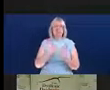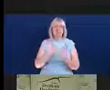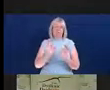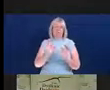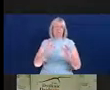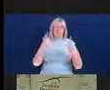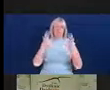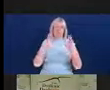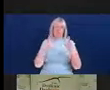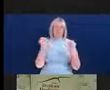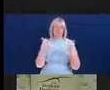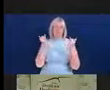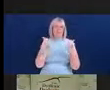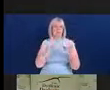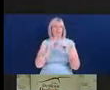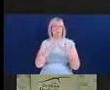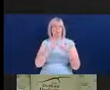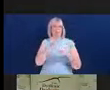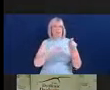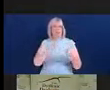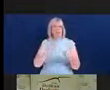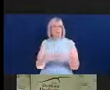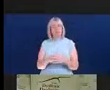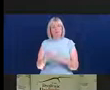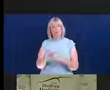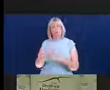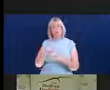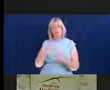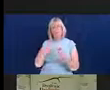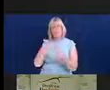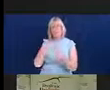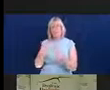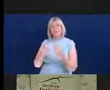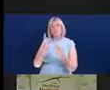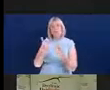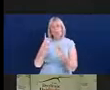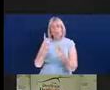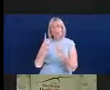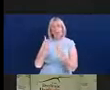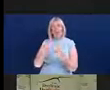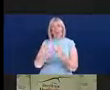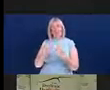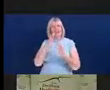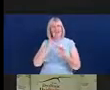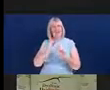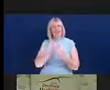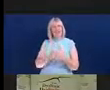awards for supportive employers and supportive educators. So employers, if you're listening to everything that Hannah's just said about reasonable adjustments